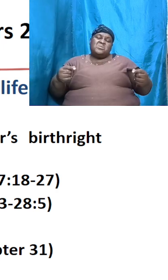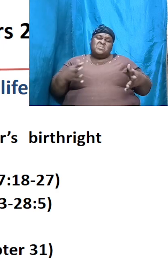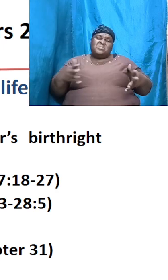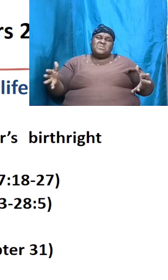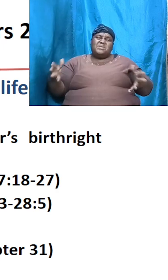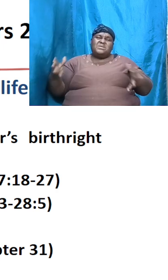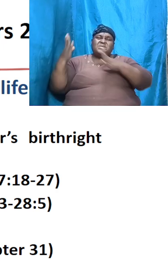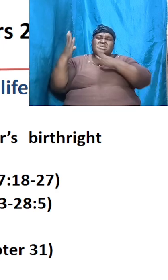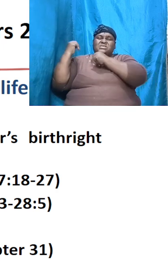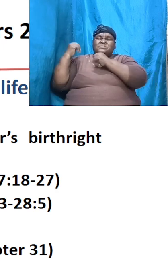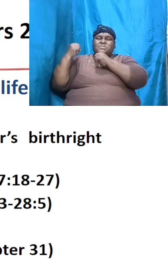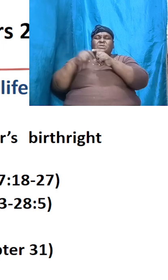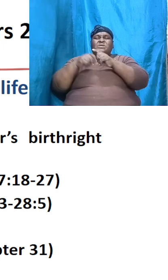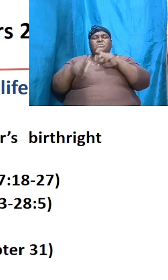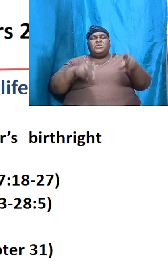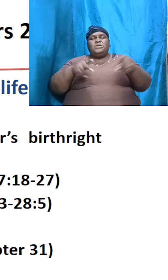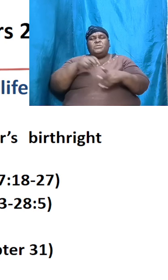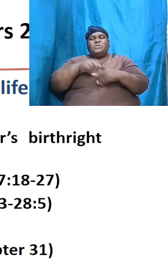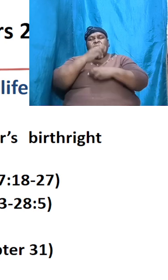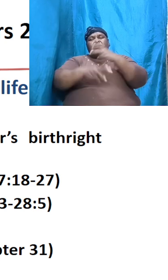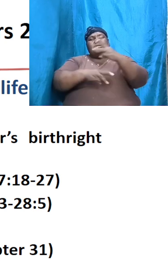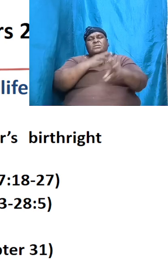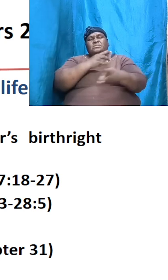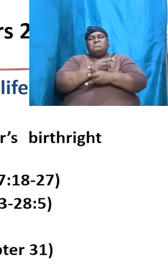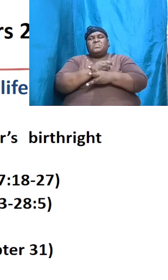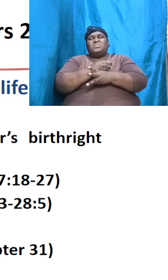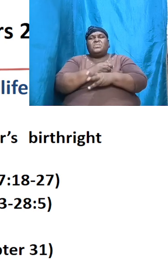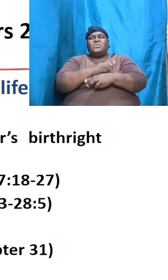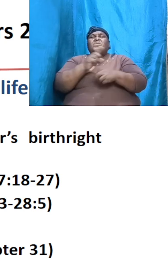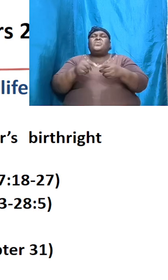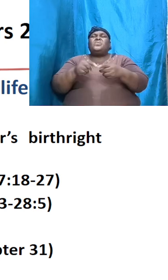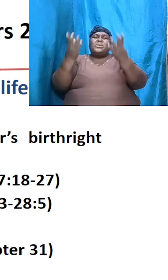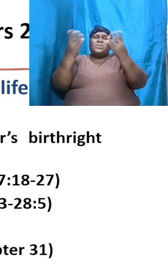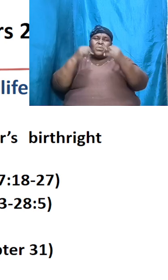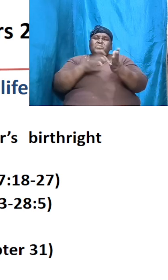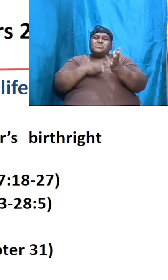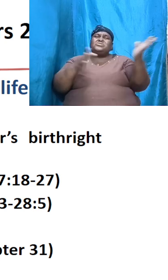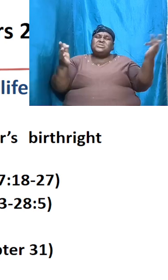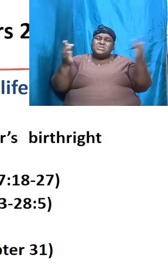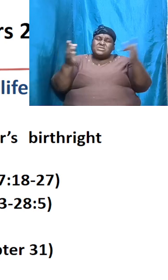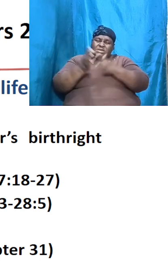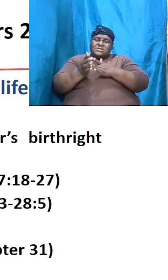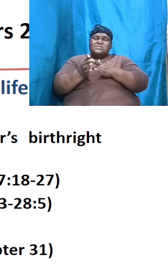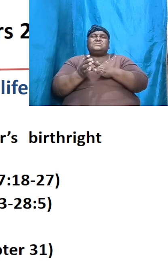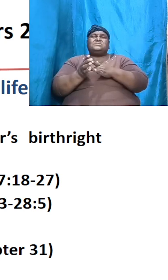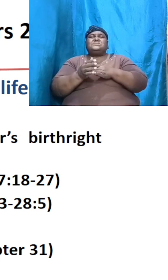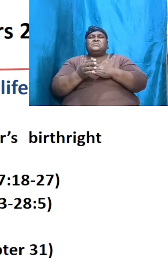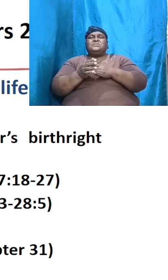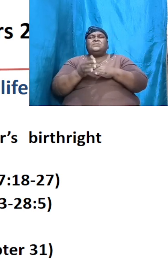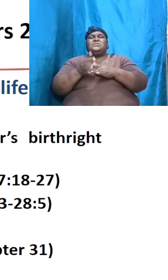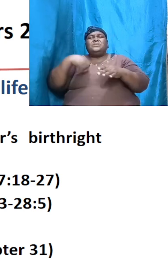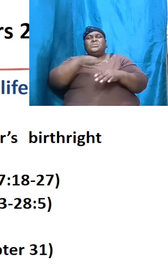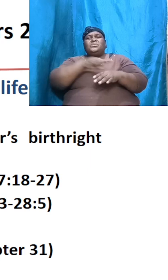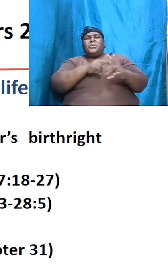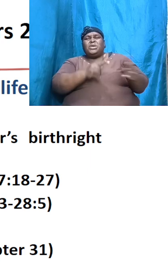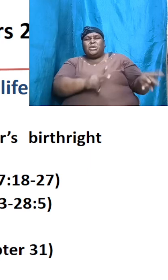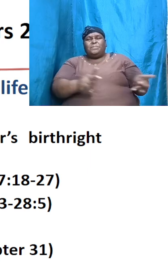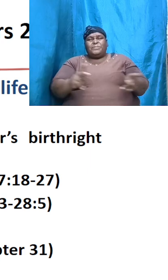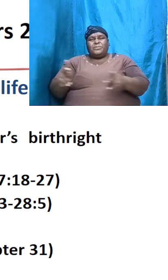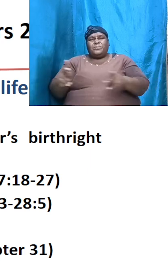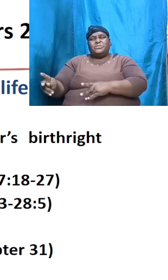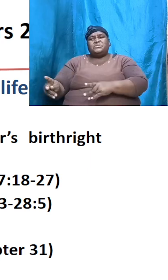expected of people in the world and that's fine when we come to the Lord and we place that